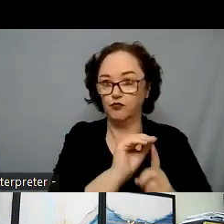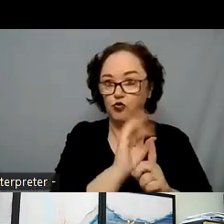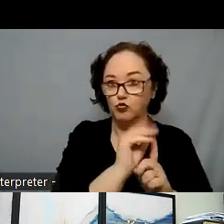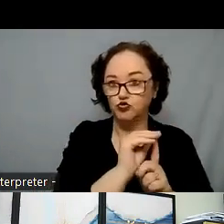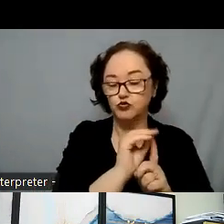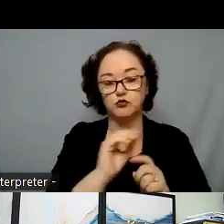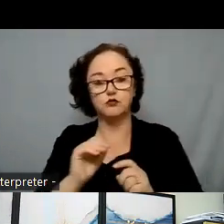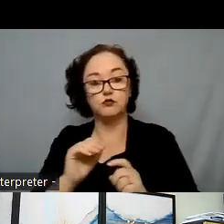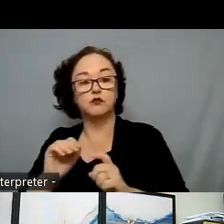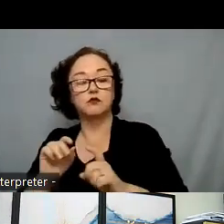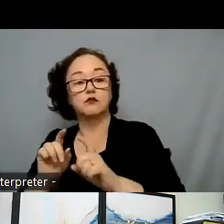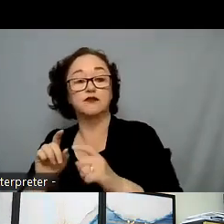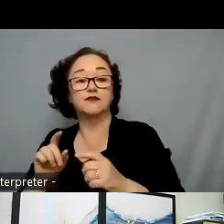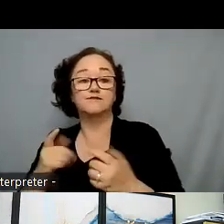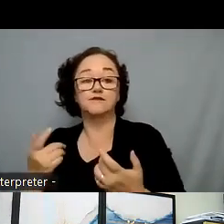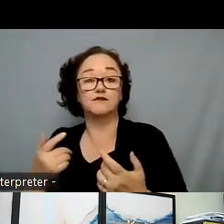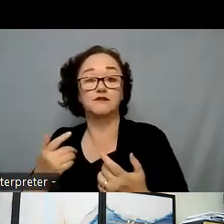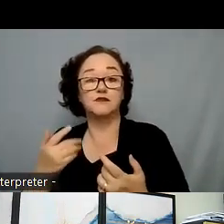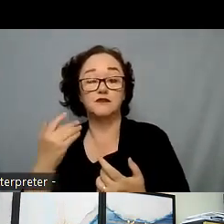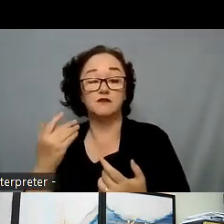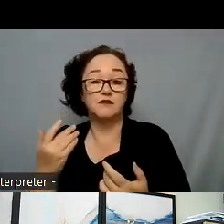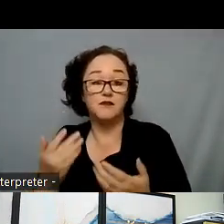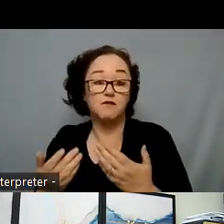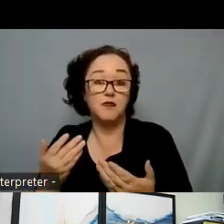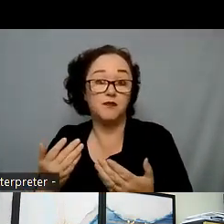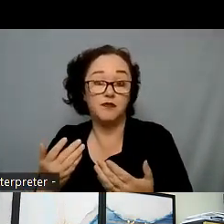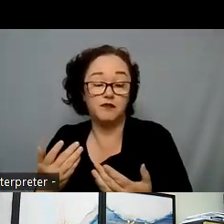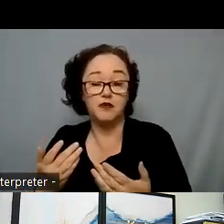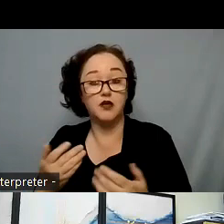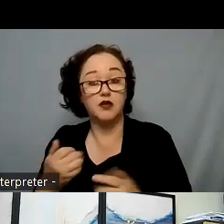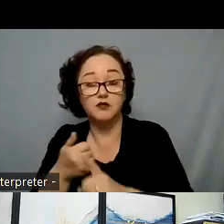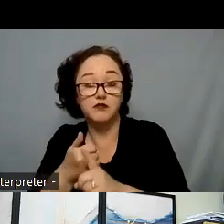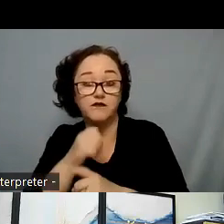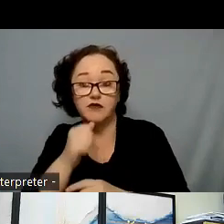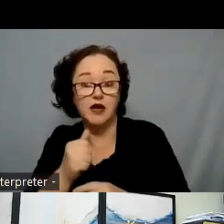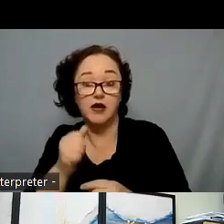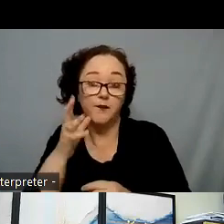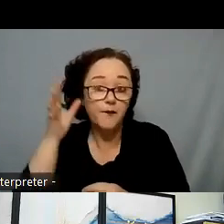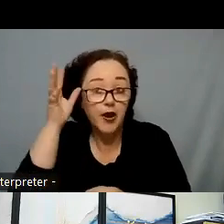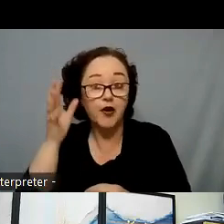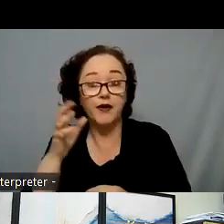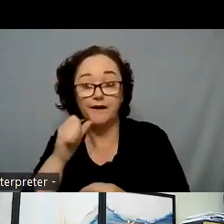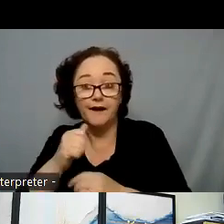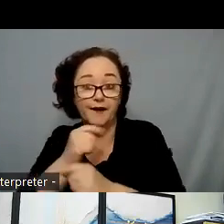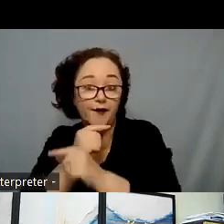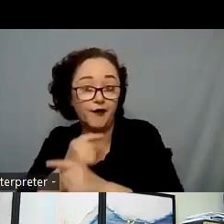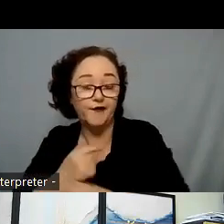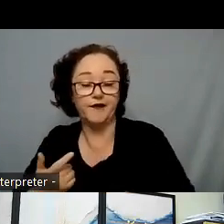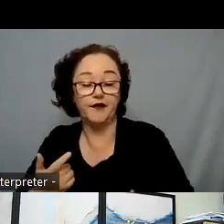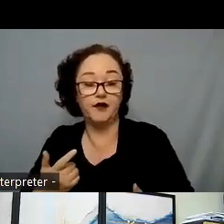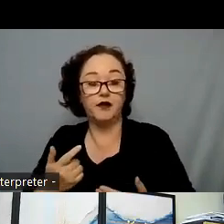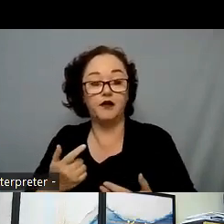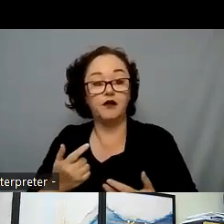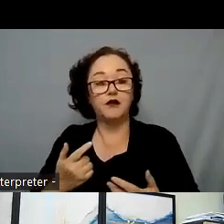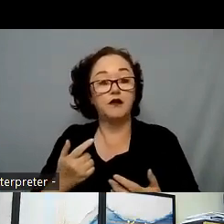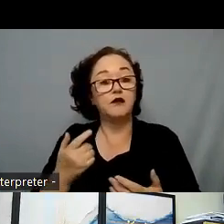parent as a guardian that person may not be you but that's the beauty of understanding a child's culture because it could